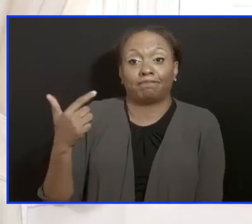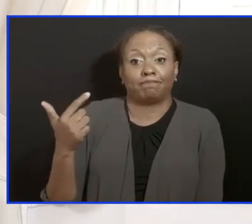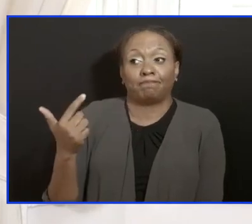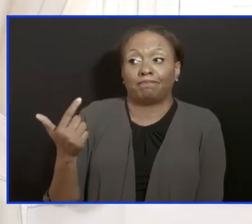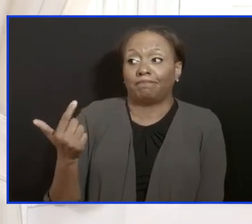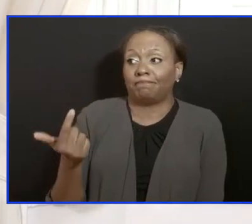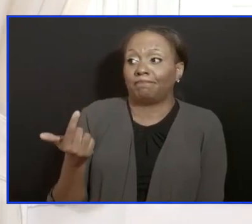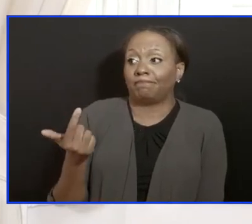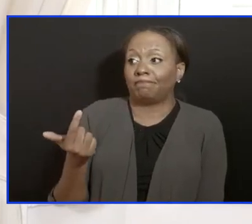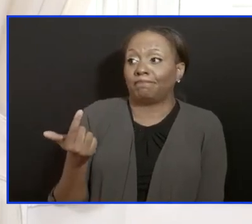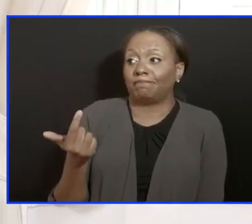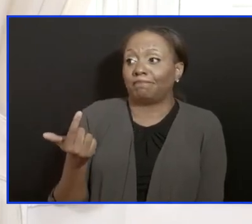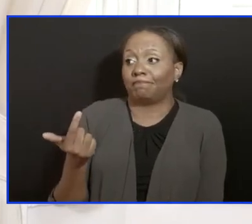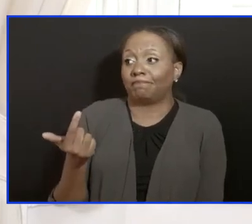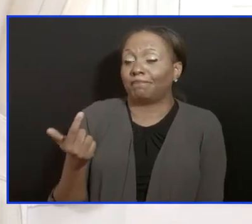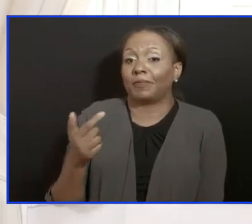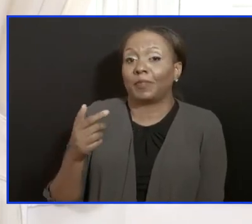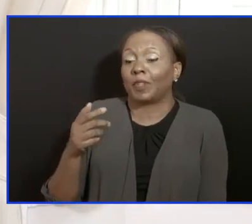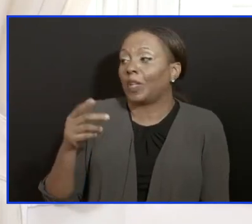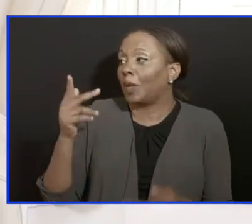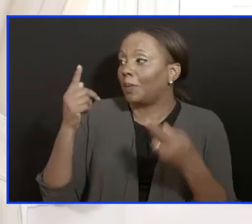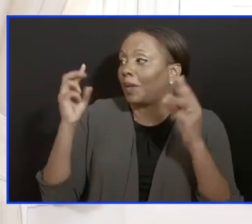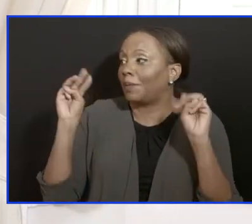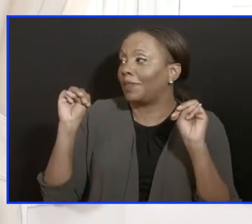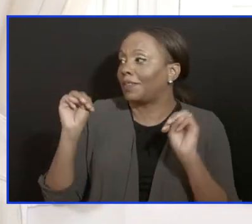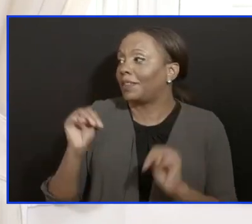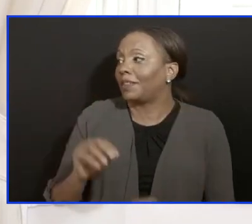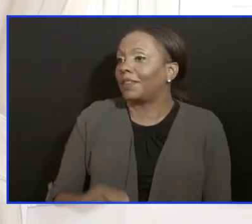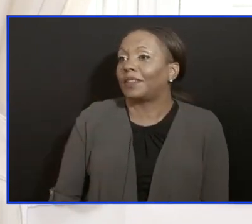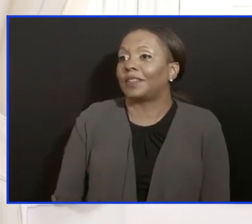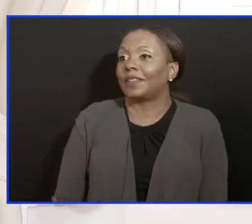the PM. Thank you.